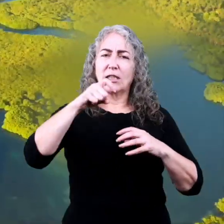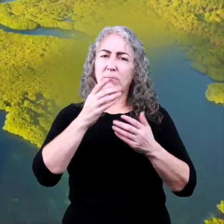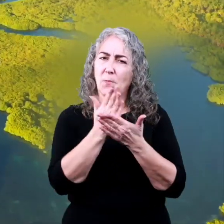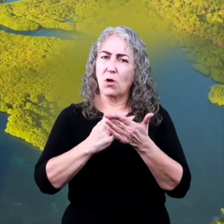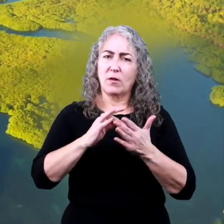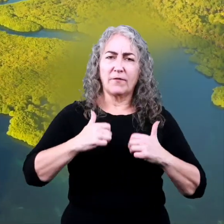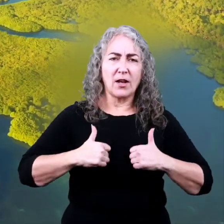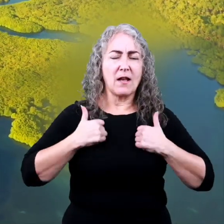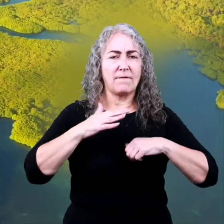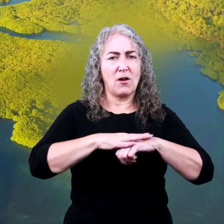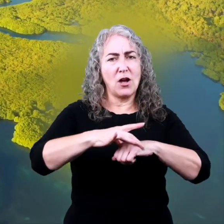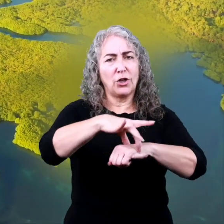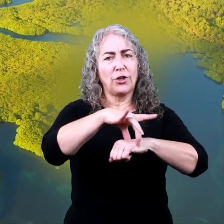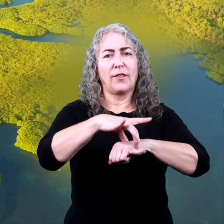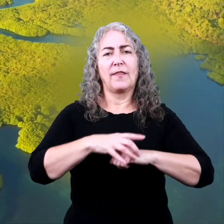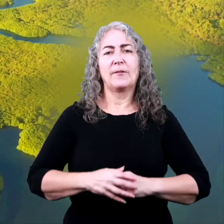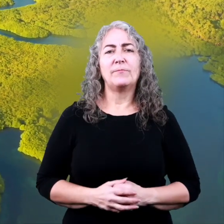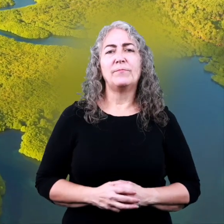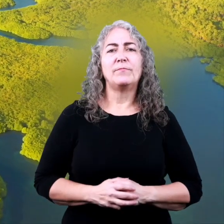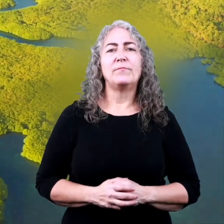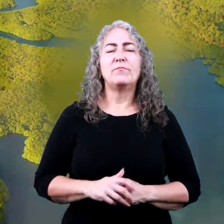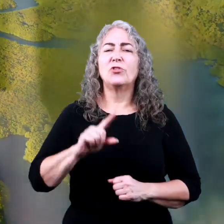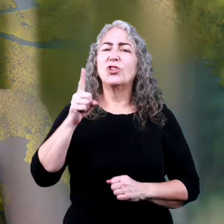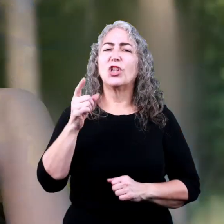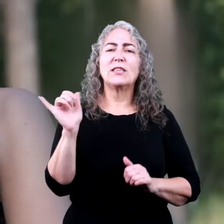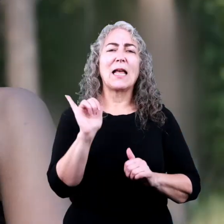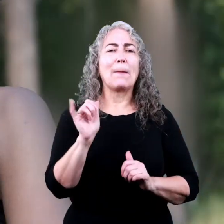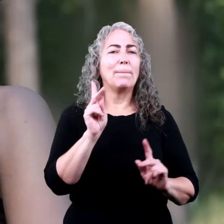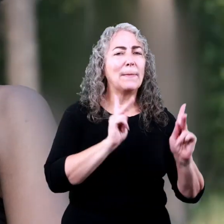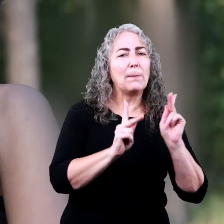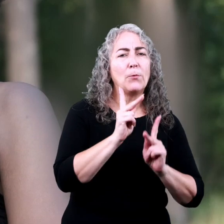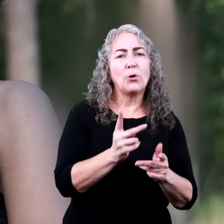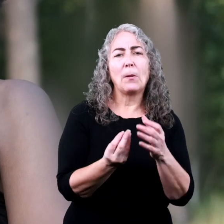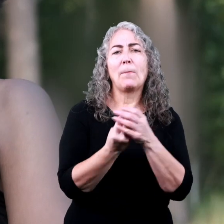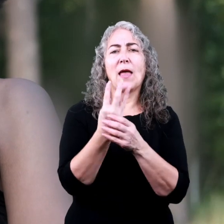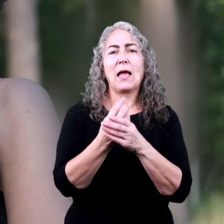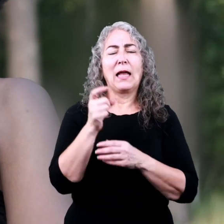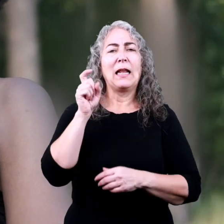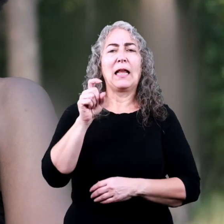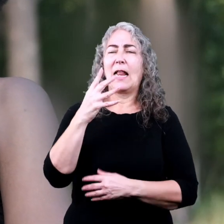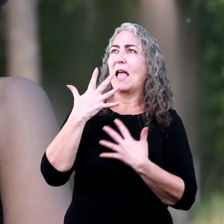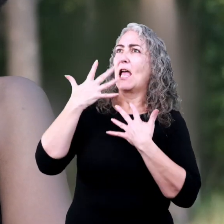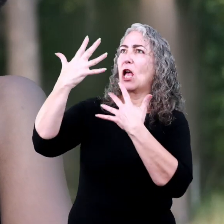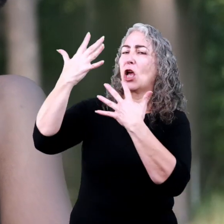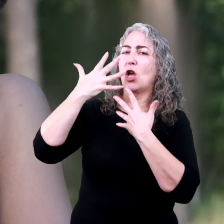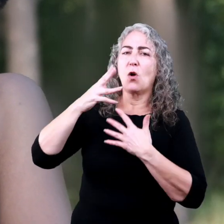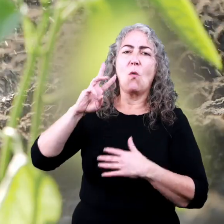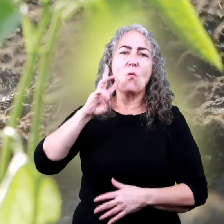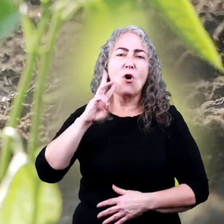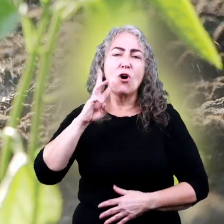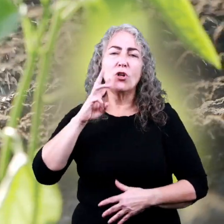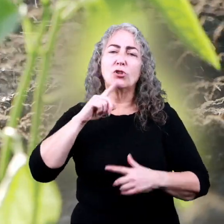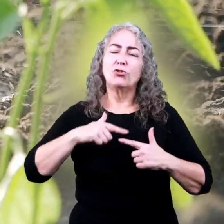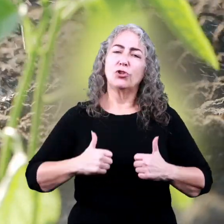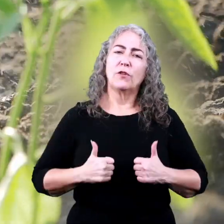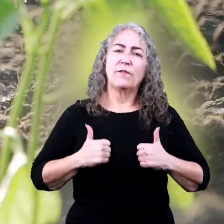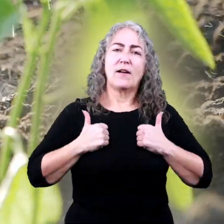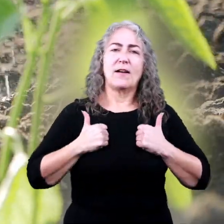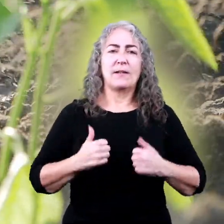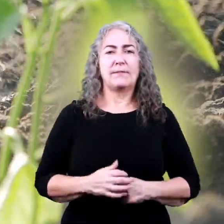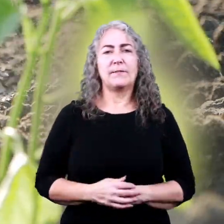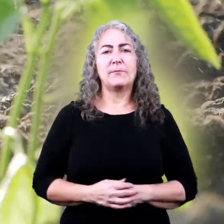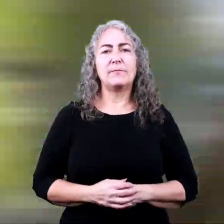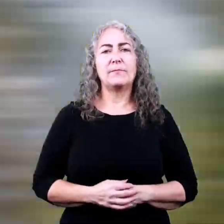part of life on Earth. And just like people, plants need air and water to